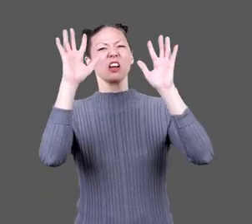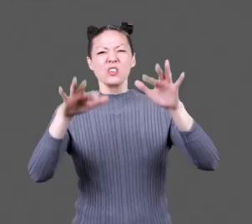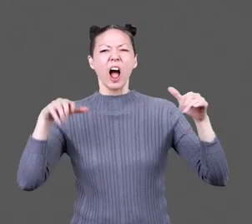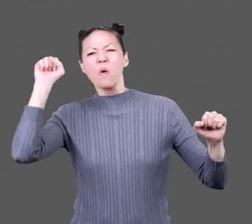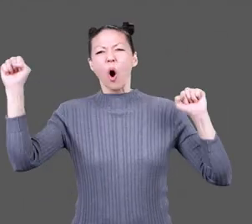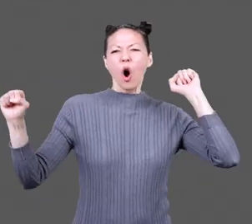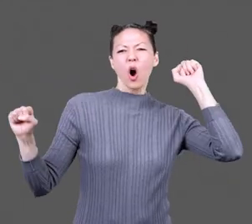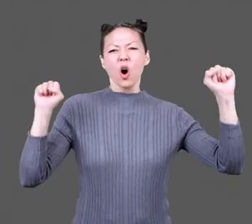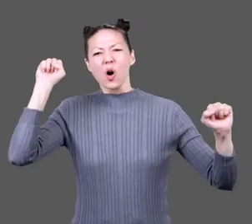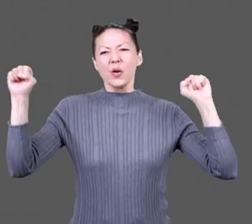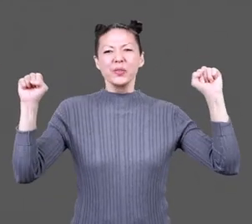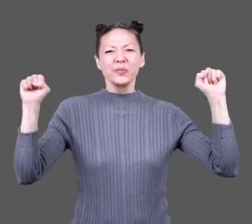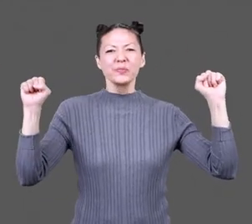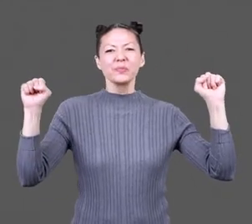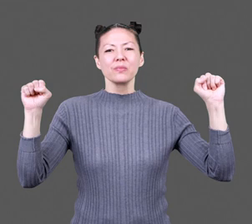swings in front of a crowd.